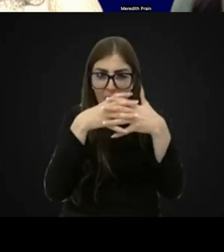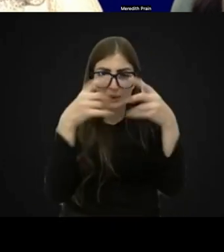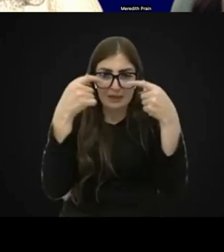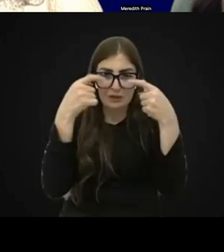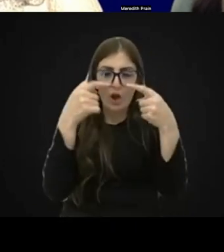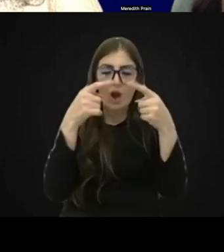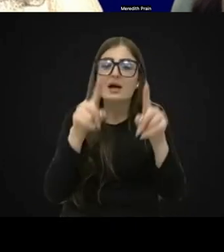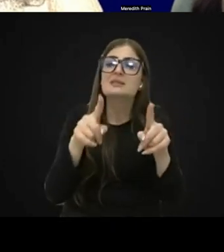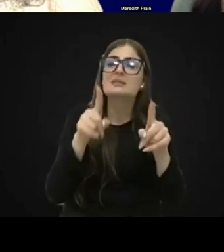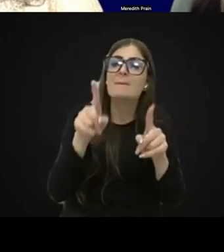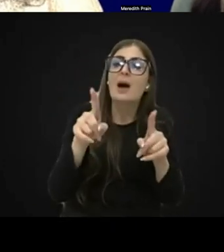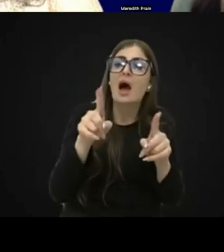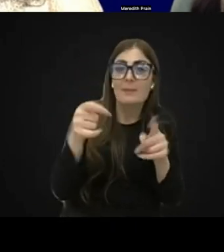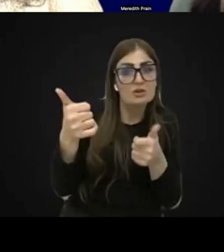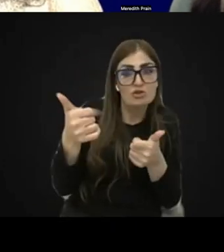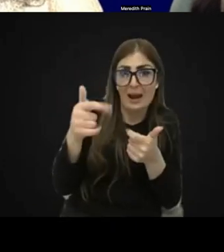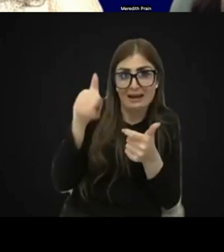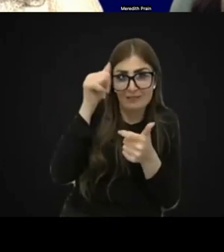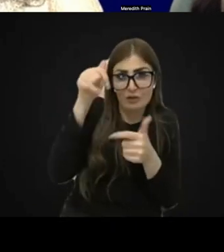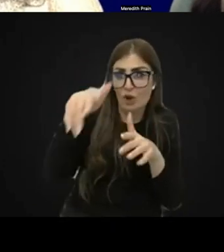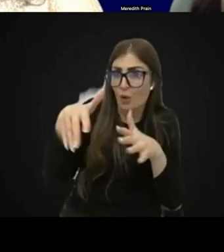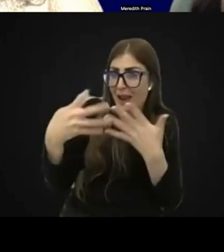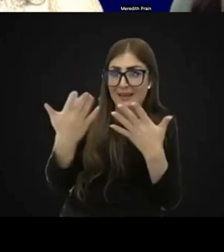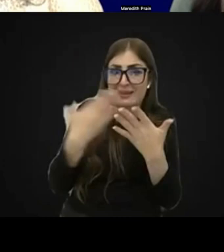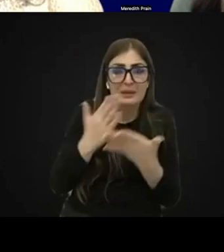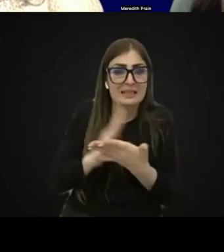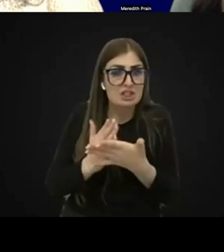it would be grateful if you could share that in the forum.